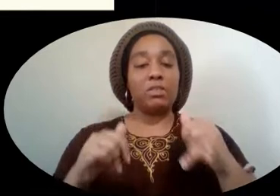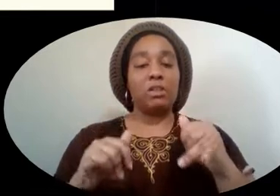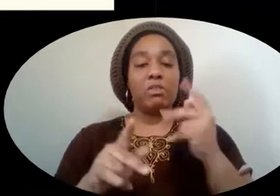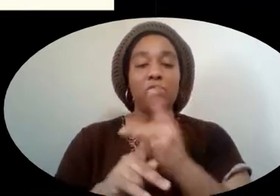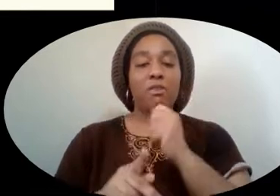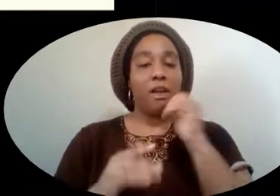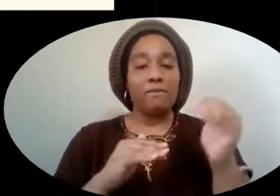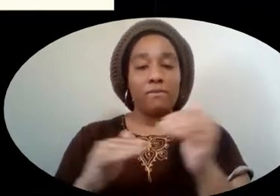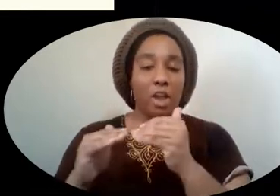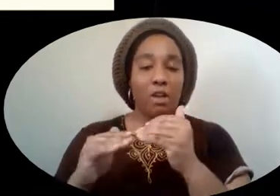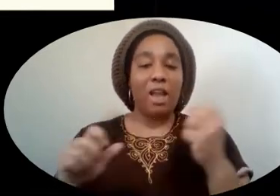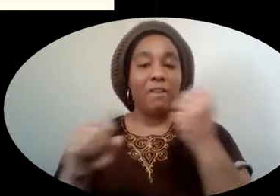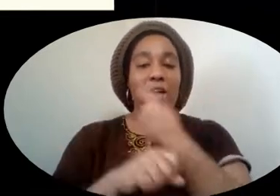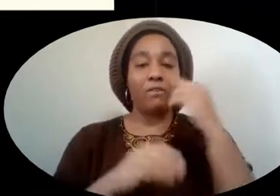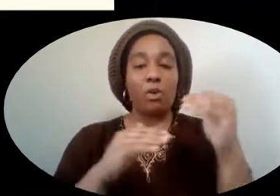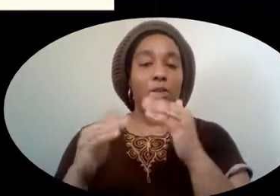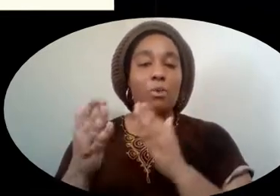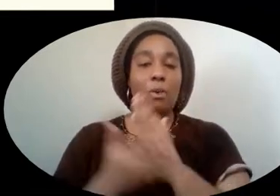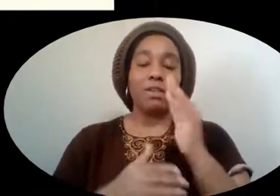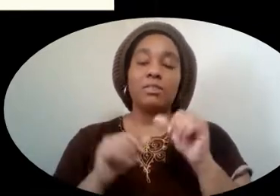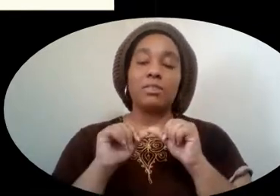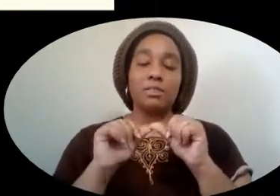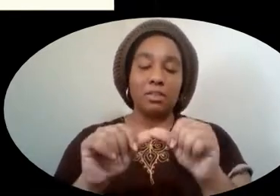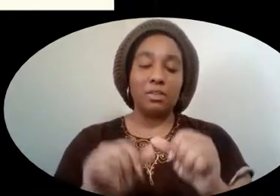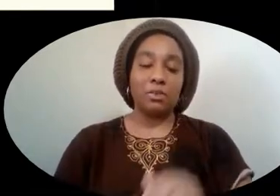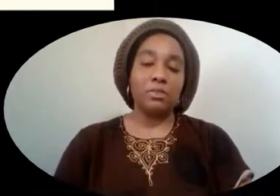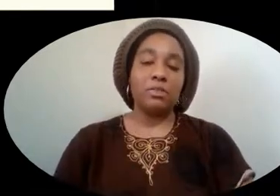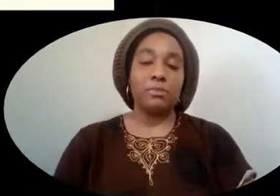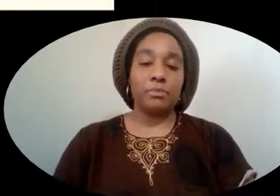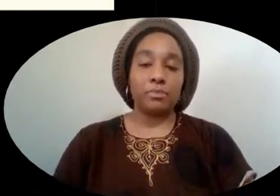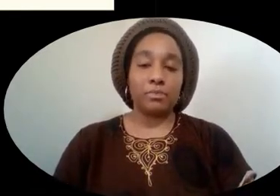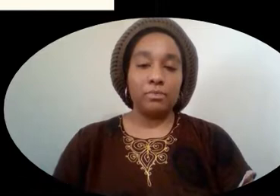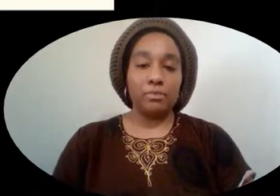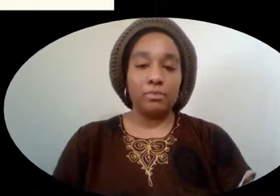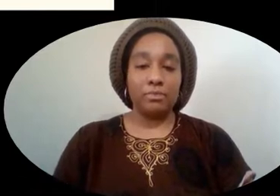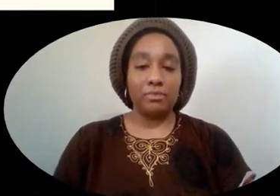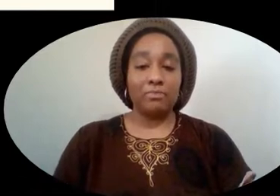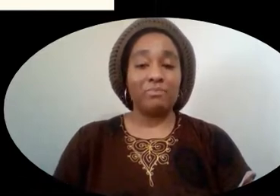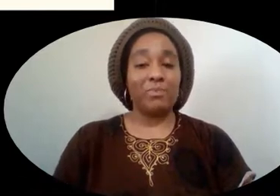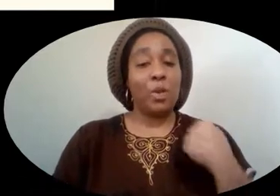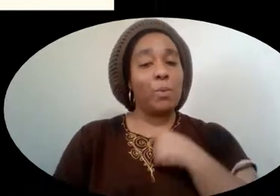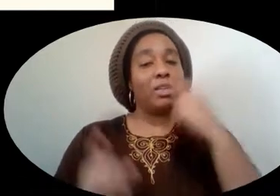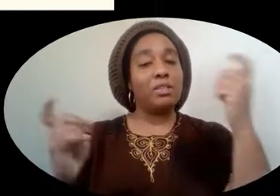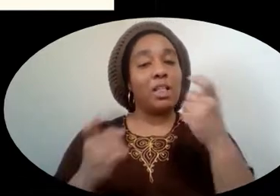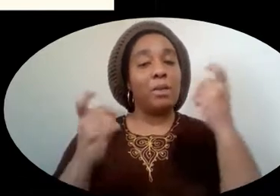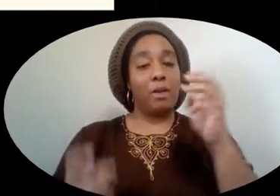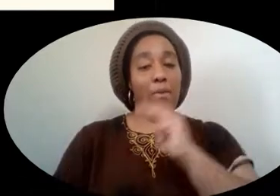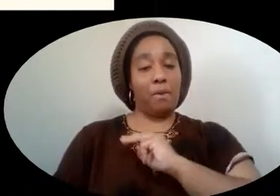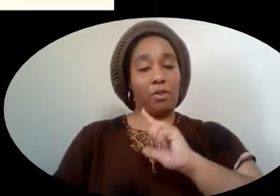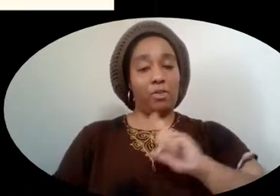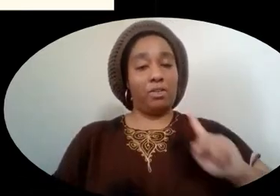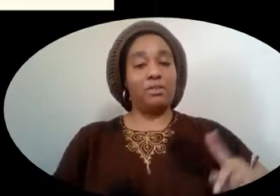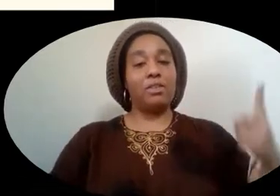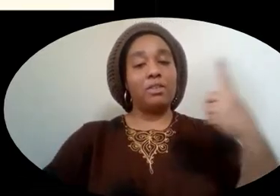treated unfairly and the fight for equal rights continues. We celebrate Dr. Martin Luther